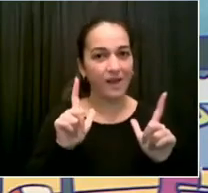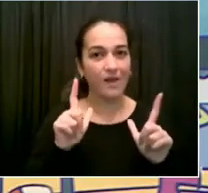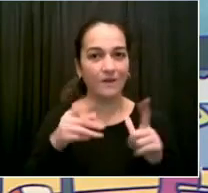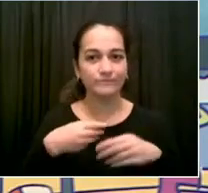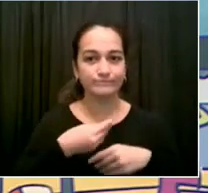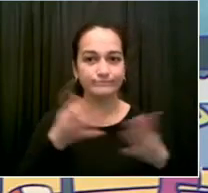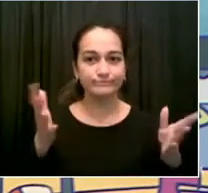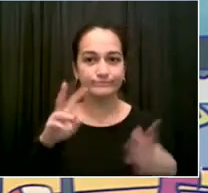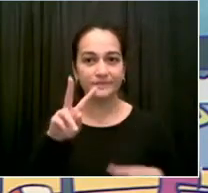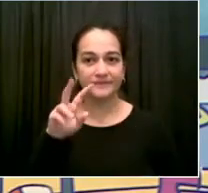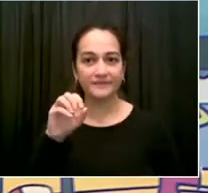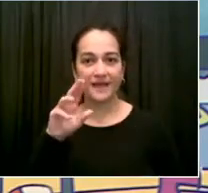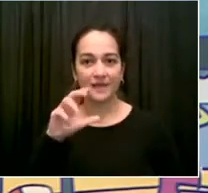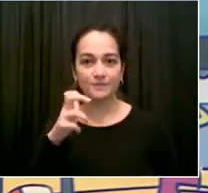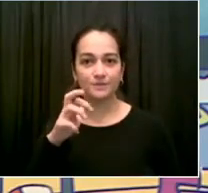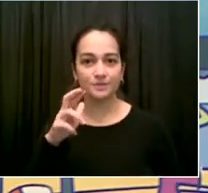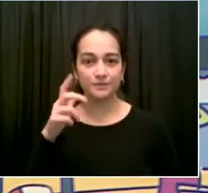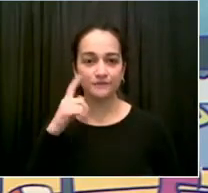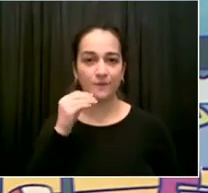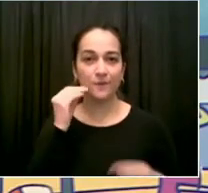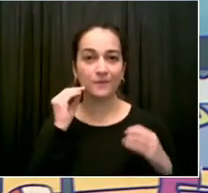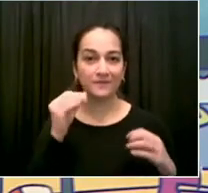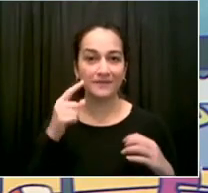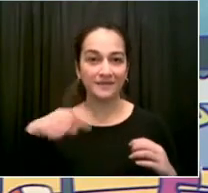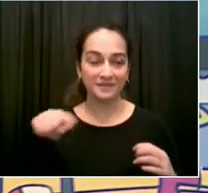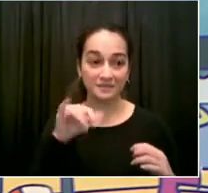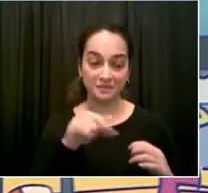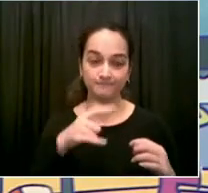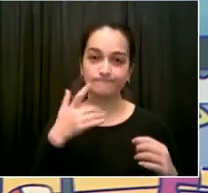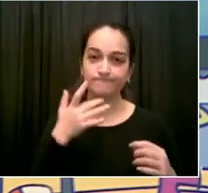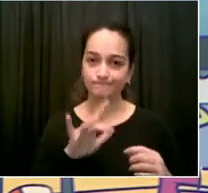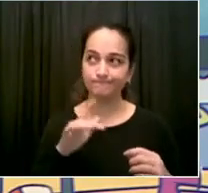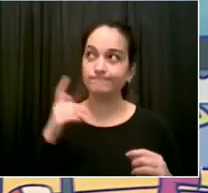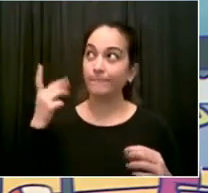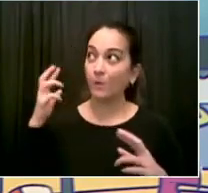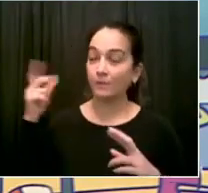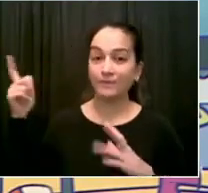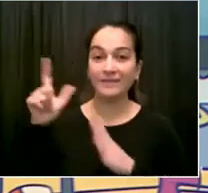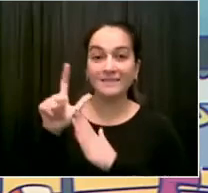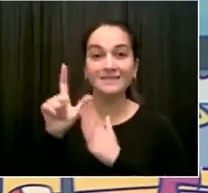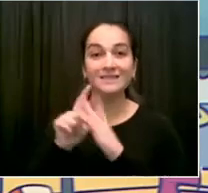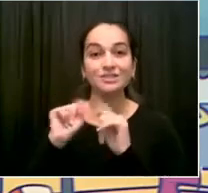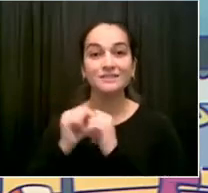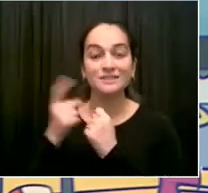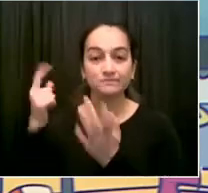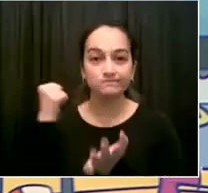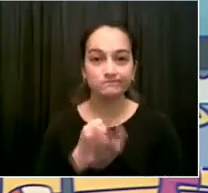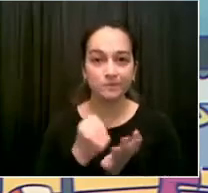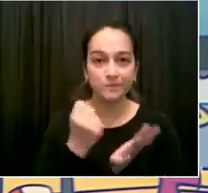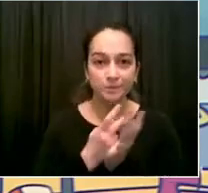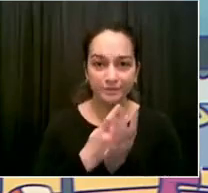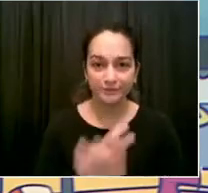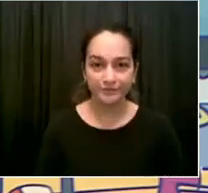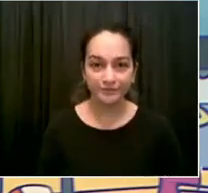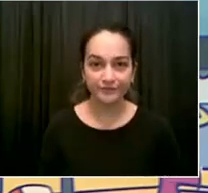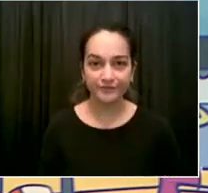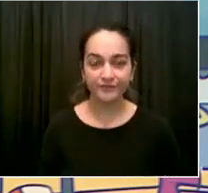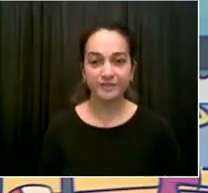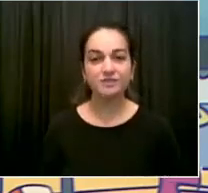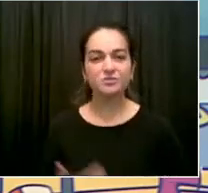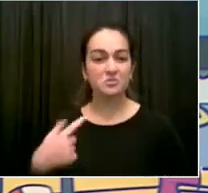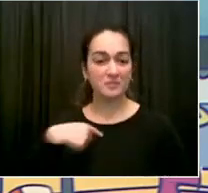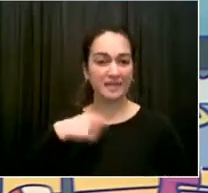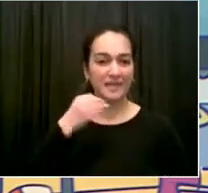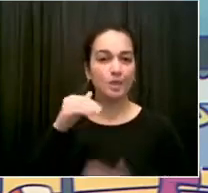city has acted. The state legislature has acted. Here's an example of something we could do constructively together, city and state all on the same page.